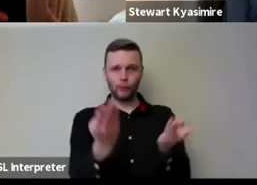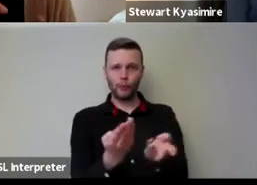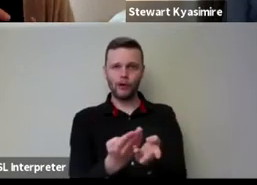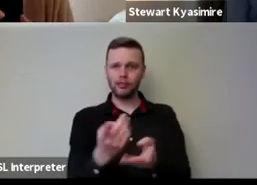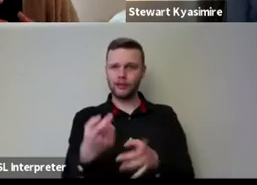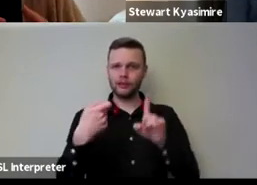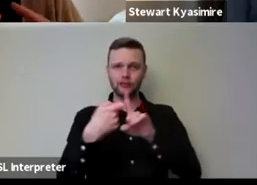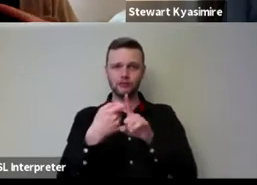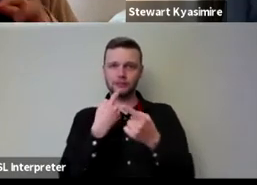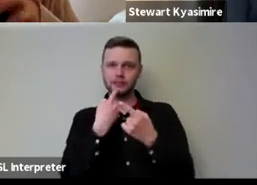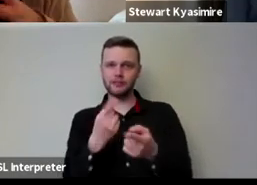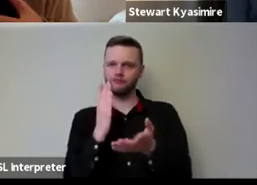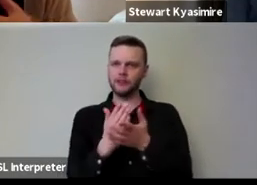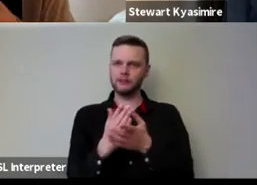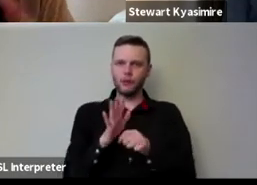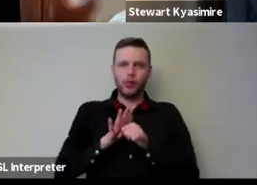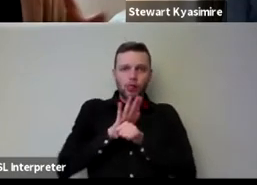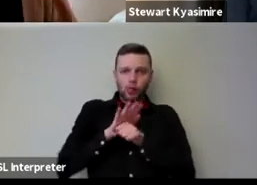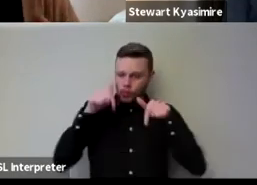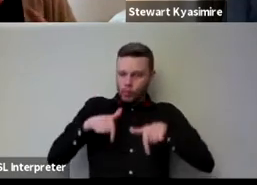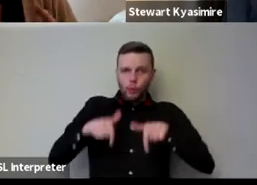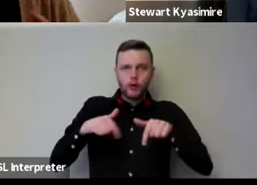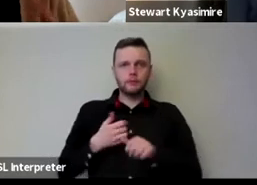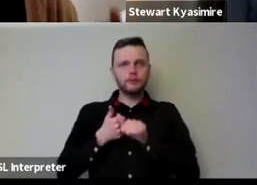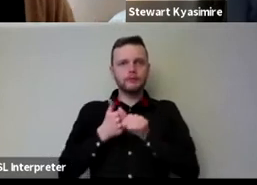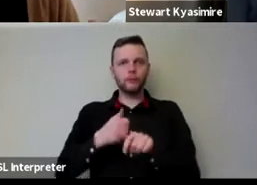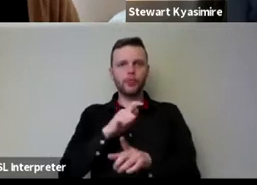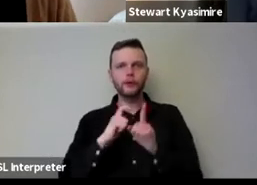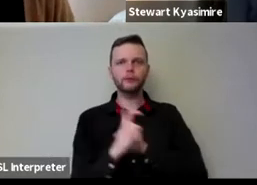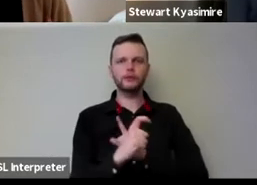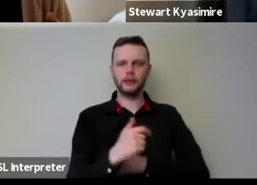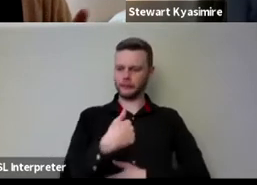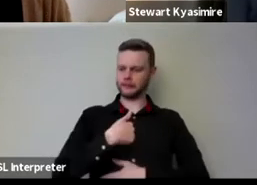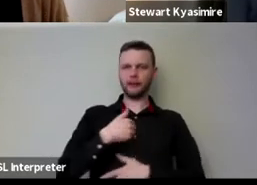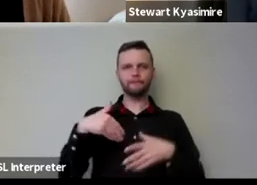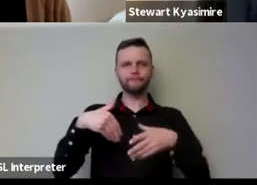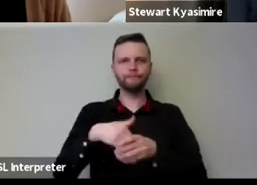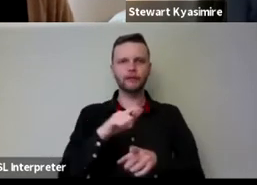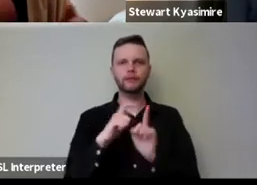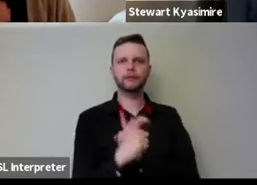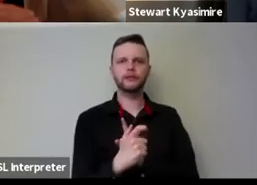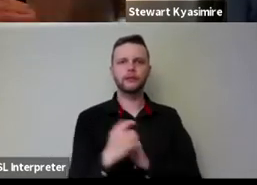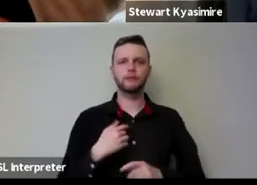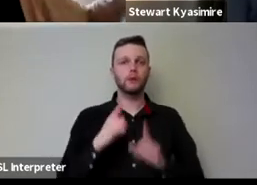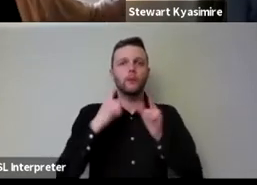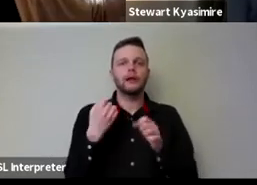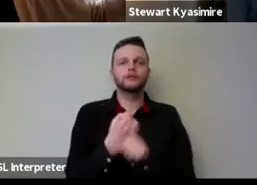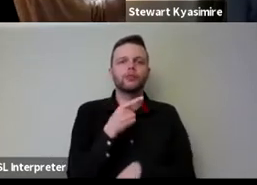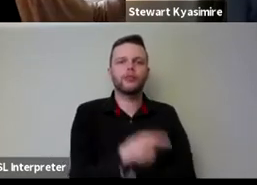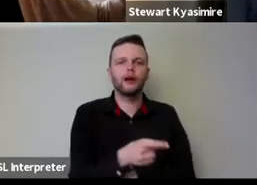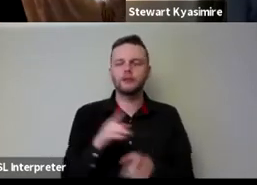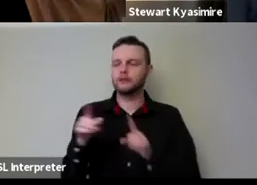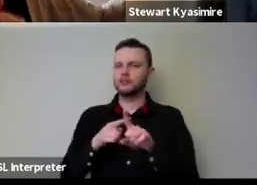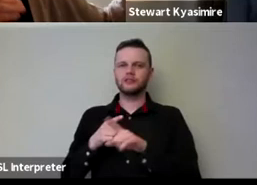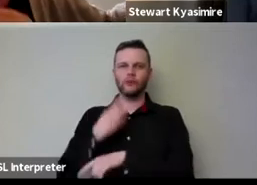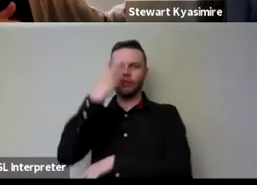which is hyperlocal and is about supporting community and self within community but we can't do that whilst trying to repair all the